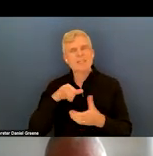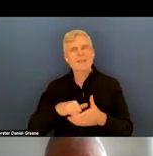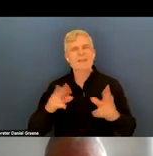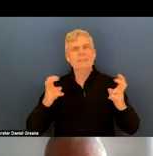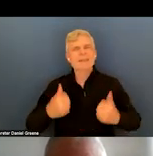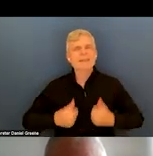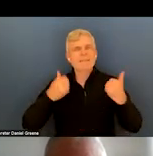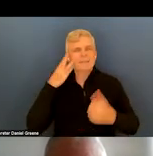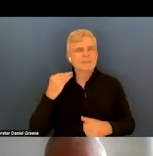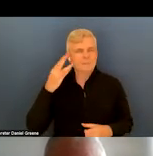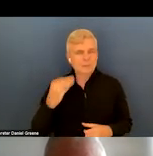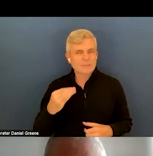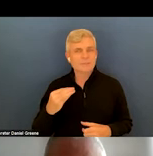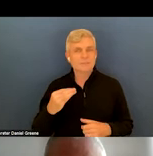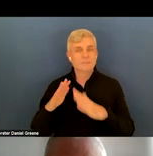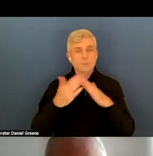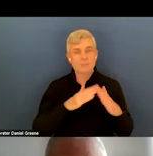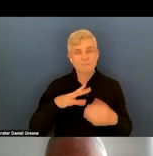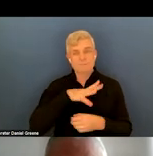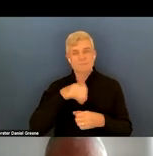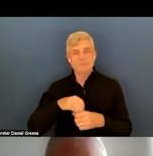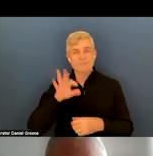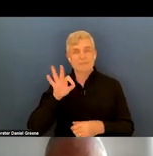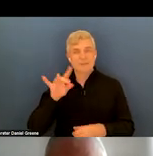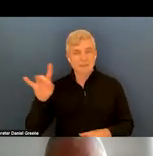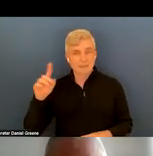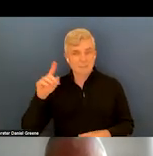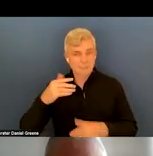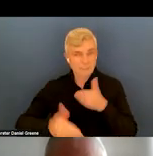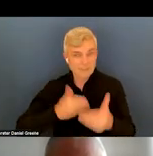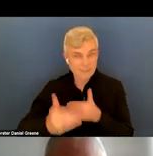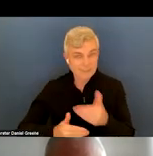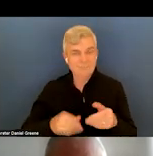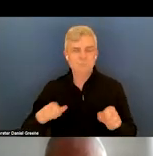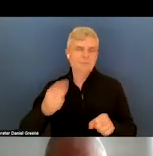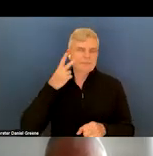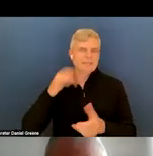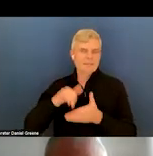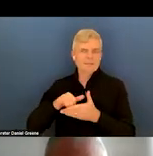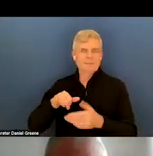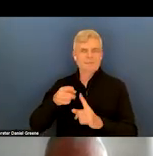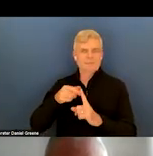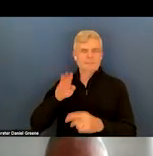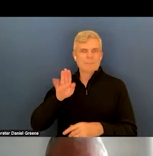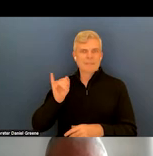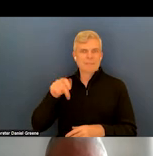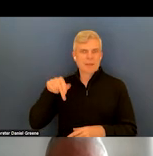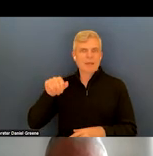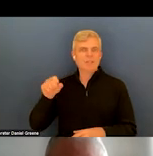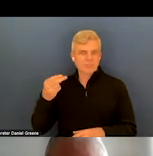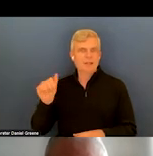within the 988 process, as demonstrated by Bipasha, and a host of